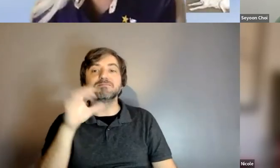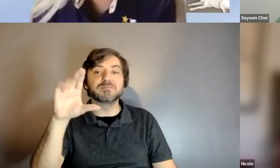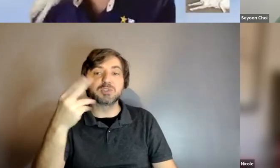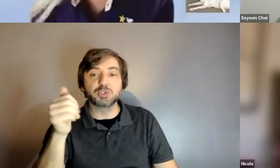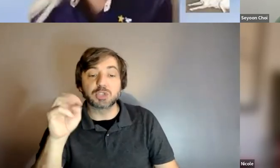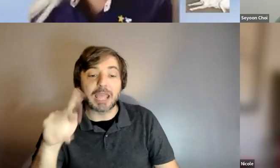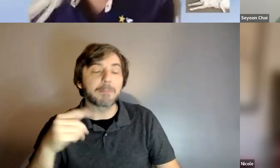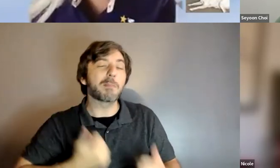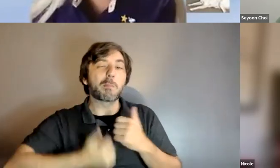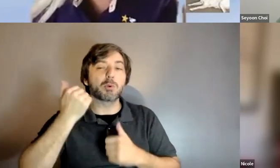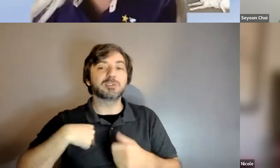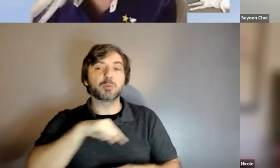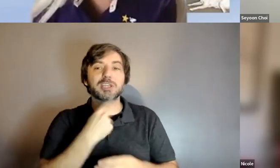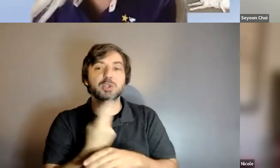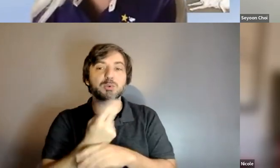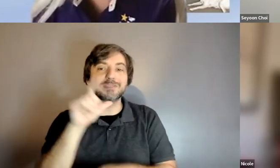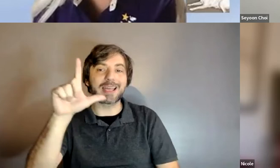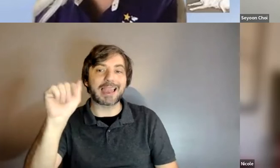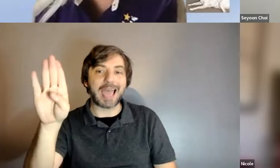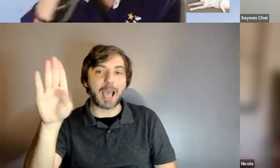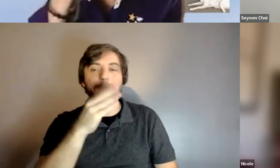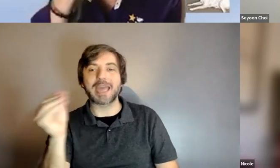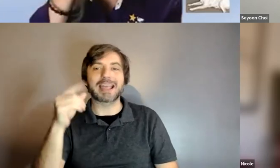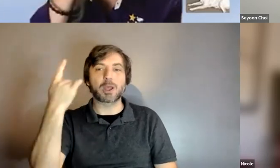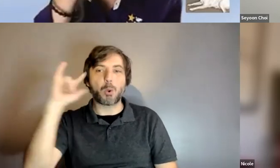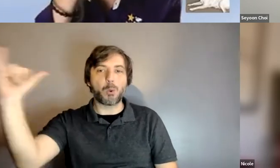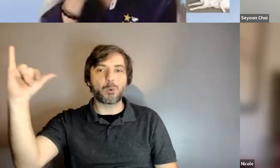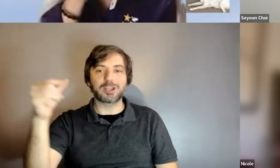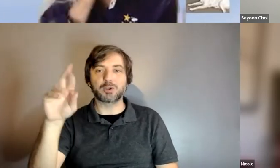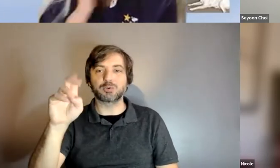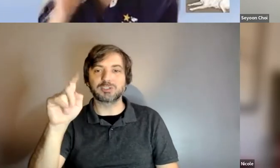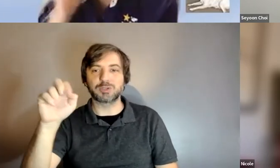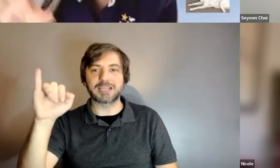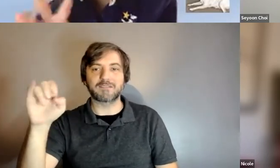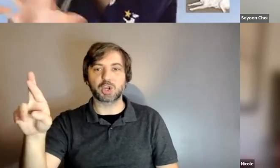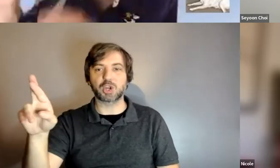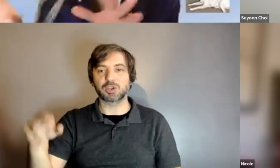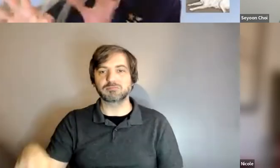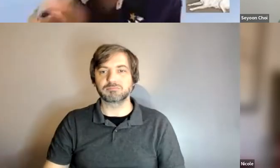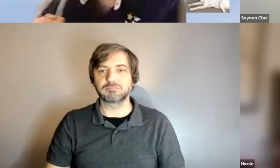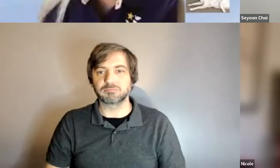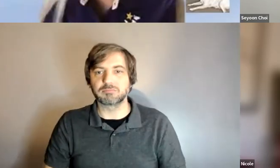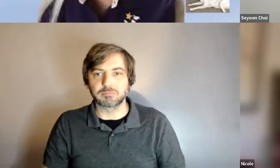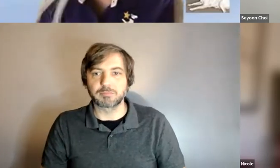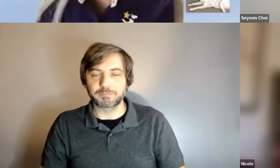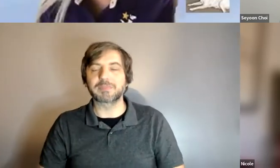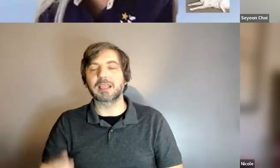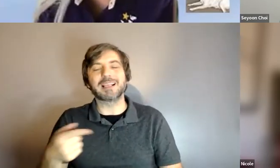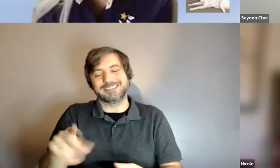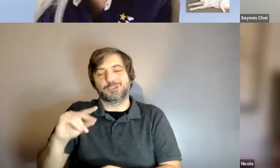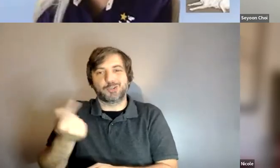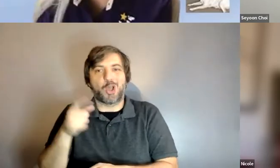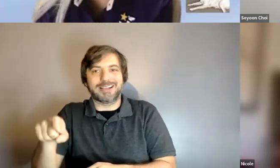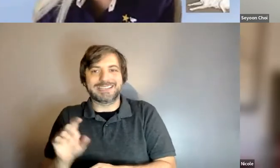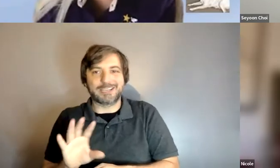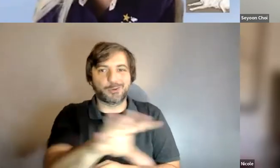labradors and golden retriever because we a lot of what our dogs will do will have something to do with retrieving those guys are